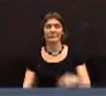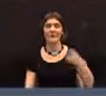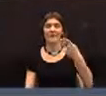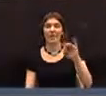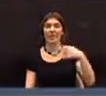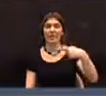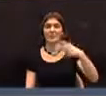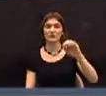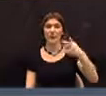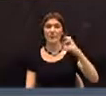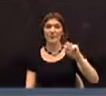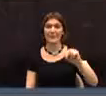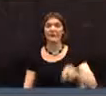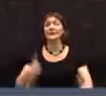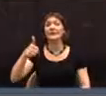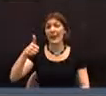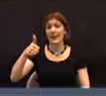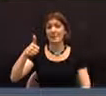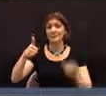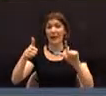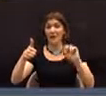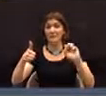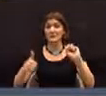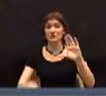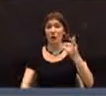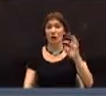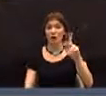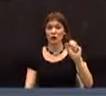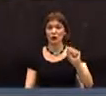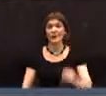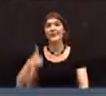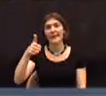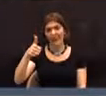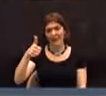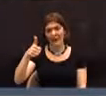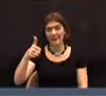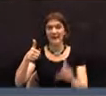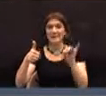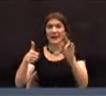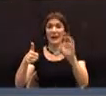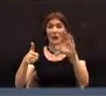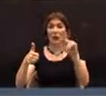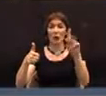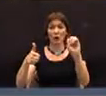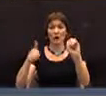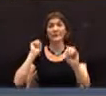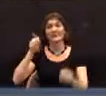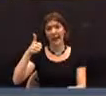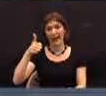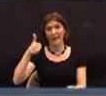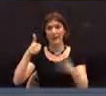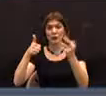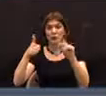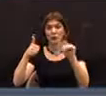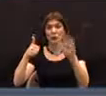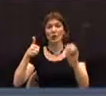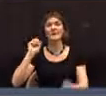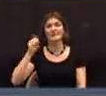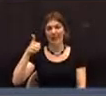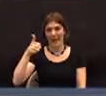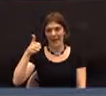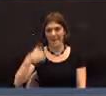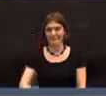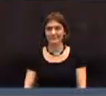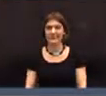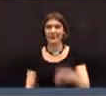Philip Chapman. Yay. Alice Sharks. Yay. Diane Cook. Yay. Richard Cook. Yay.